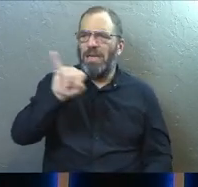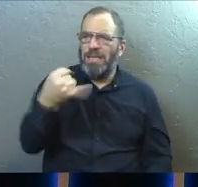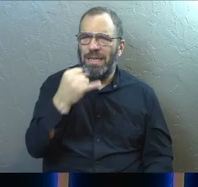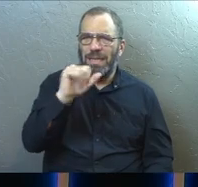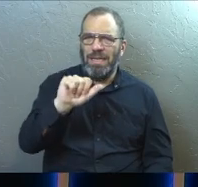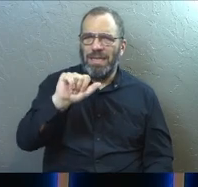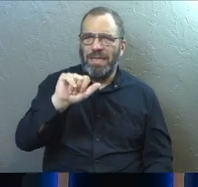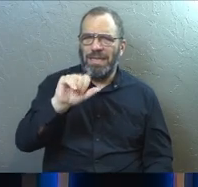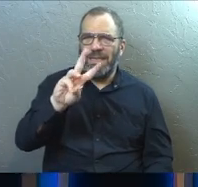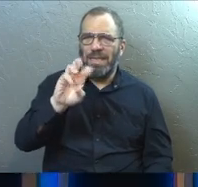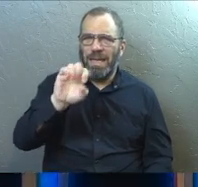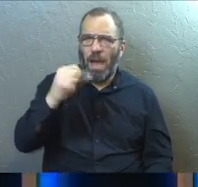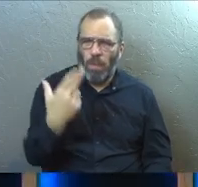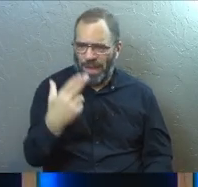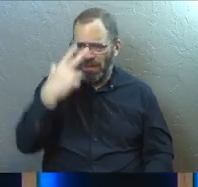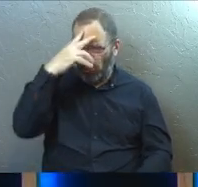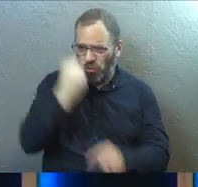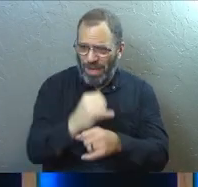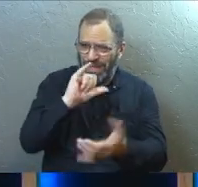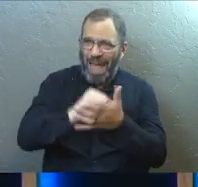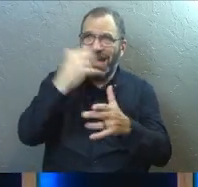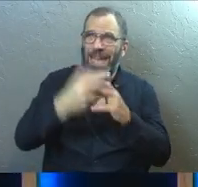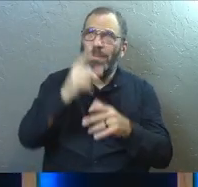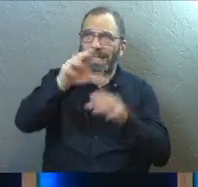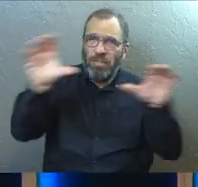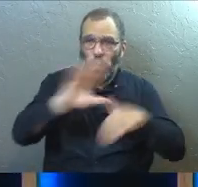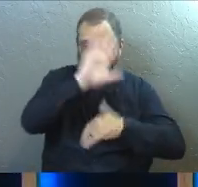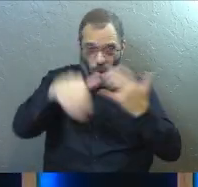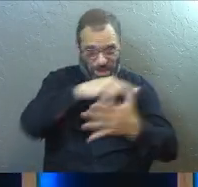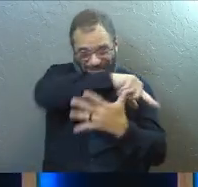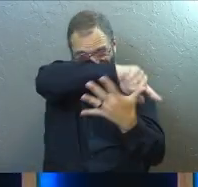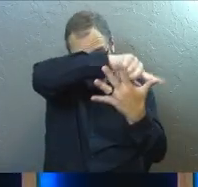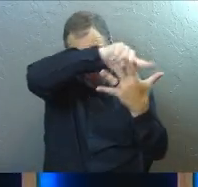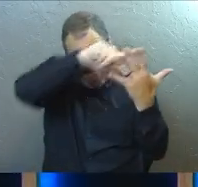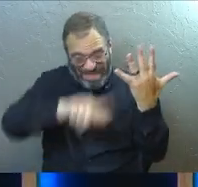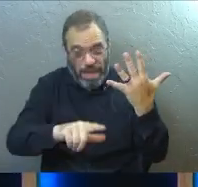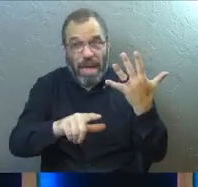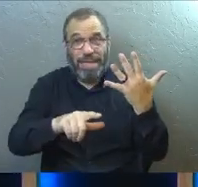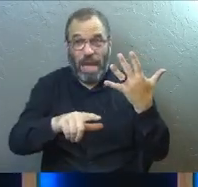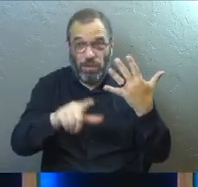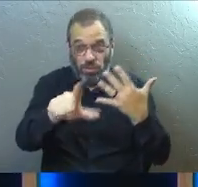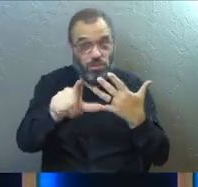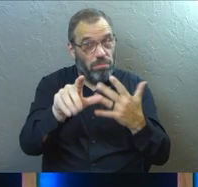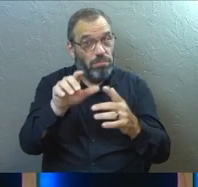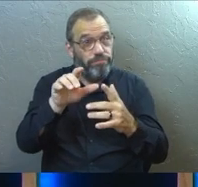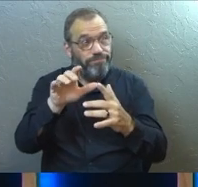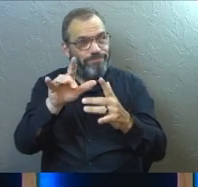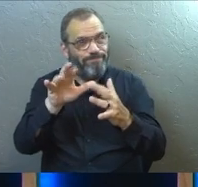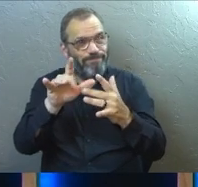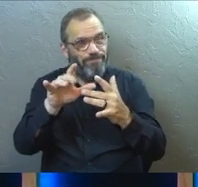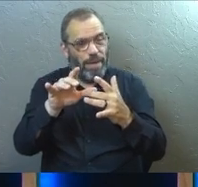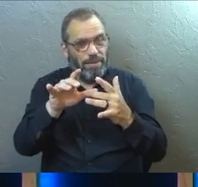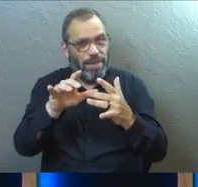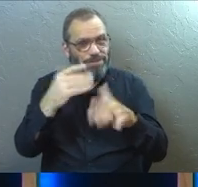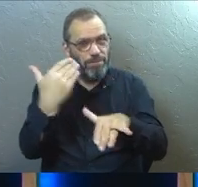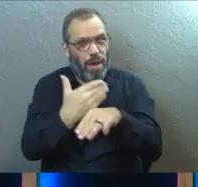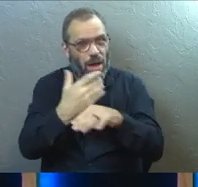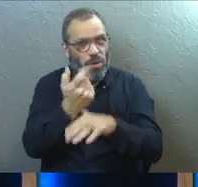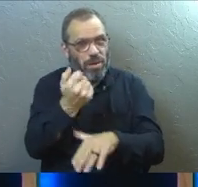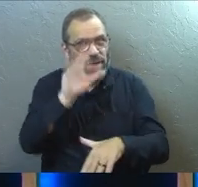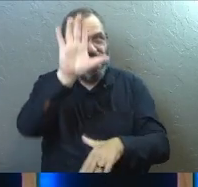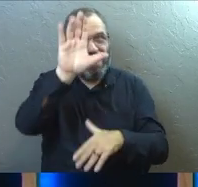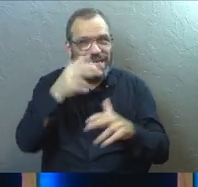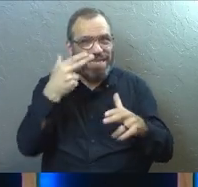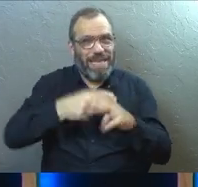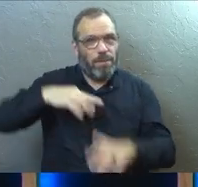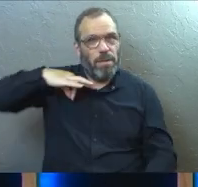name that we could trust that name, God is doing all of these things. And this is going to mess with us just a little bit for the